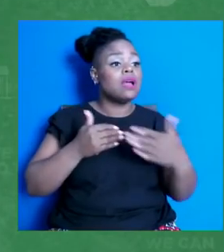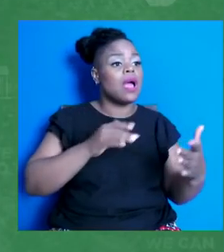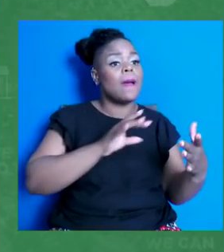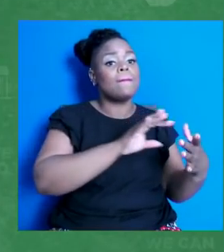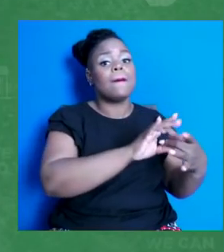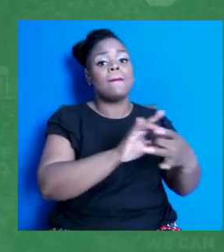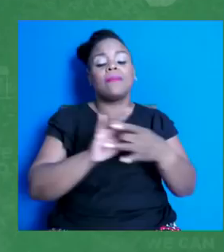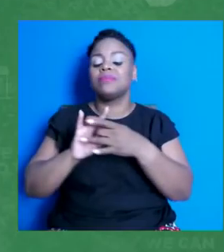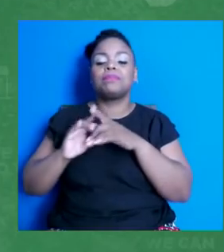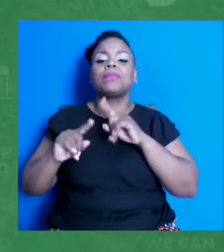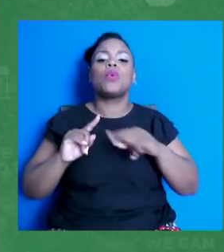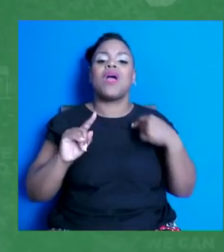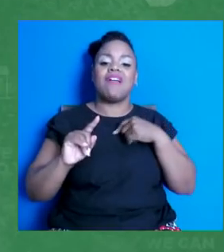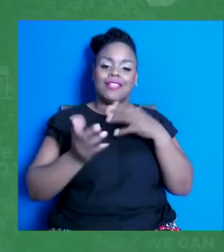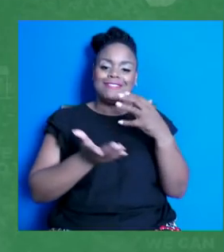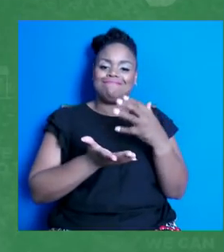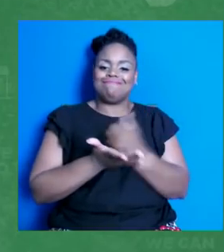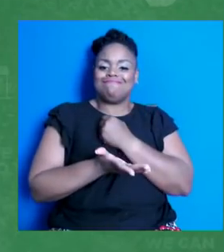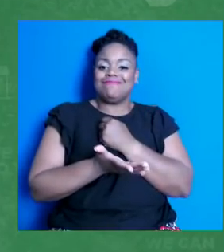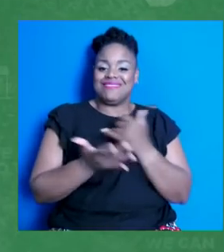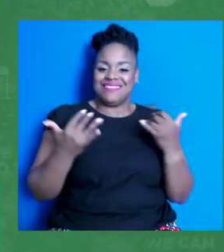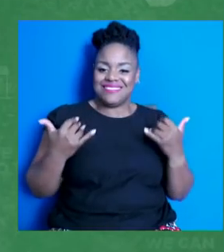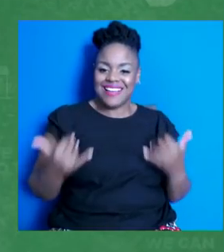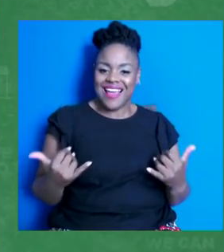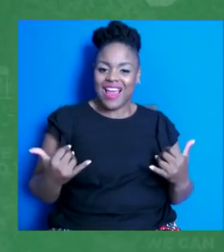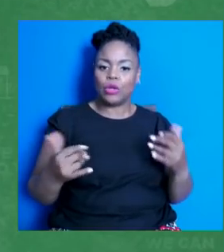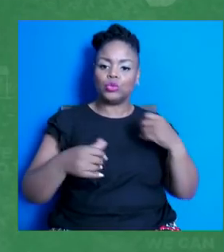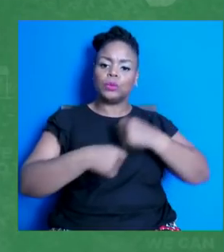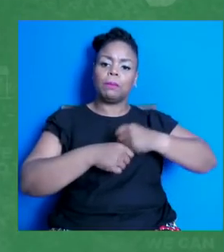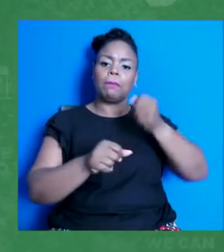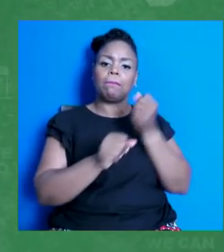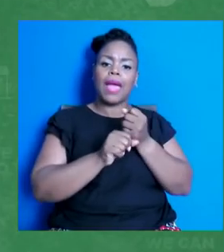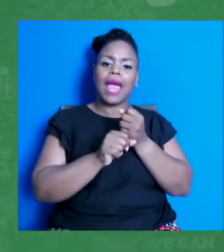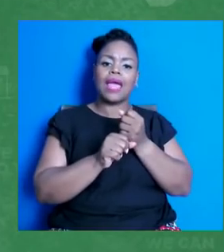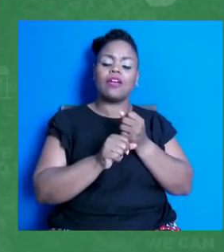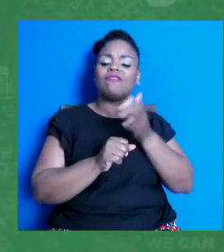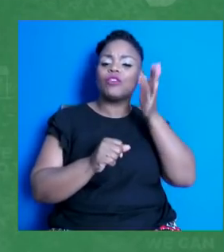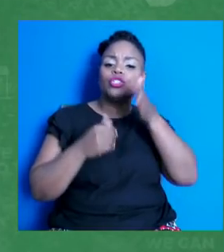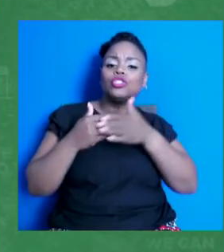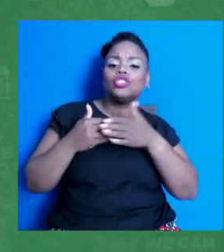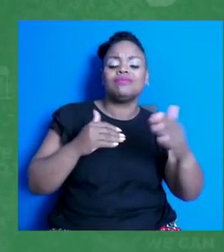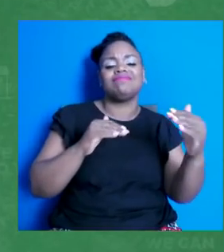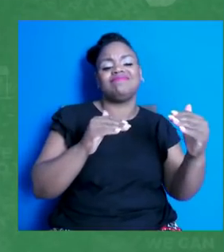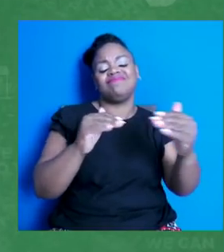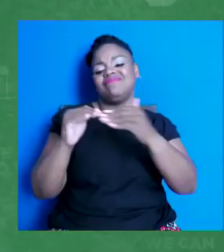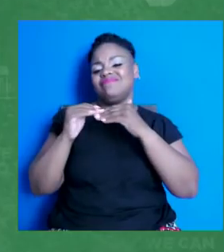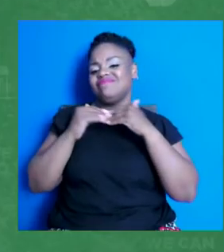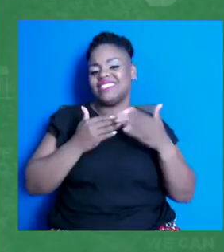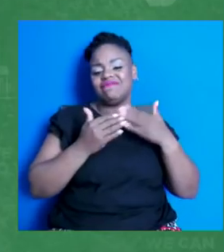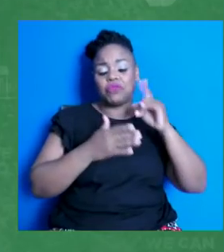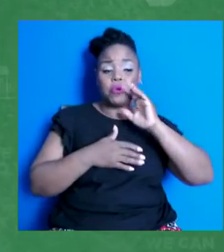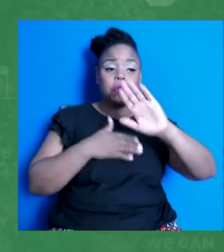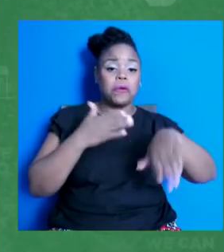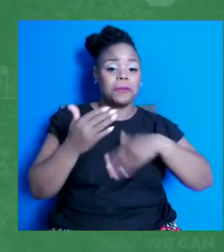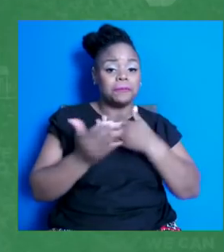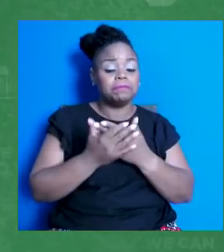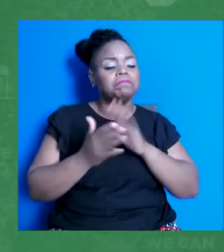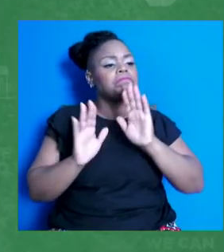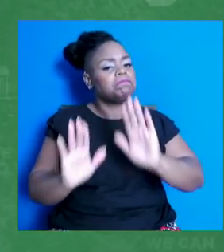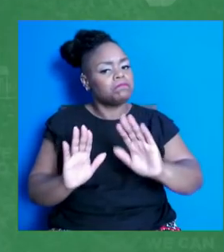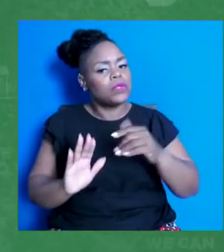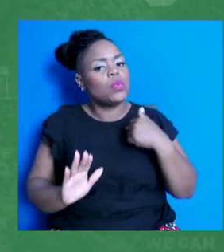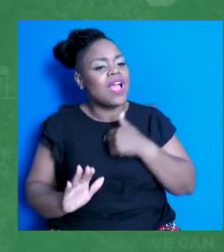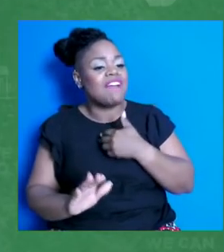change and to create a future that is just and equal for all. Though ever sell yourselves short, we do have the power to change the course of history.